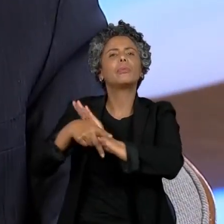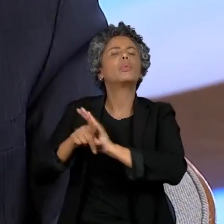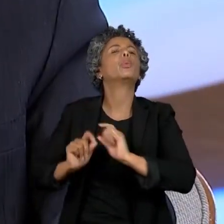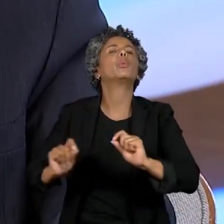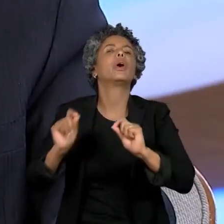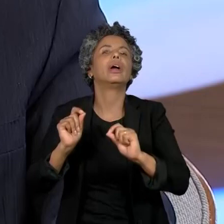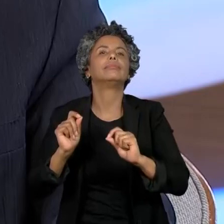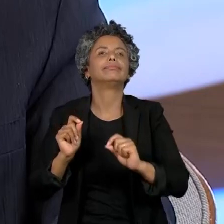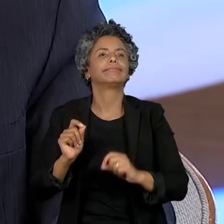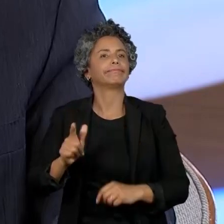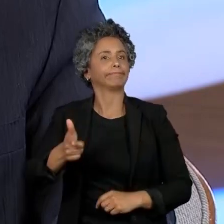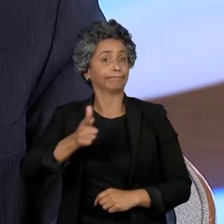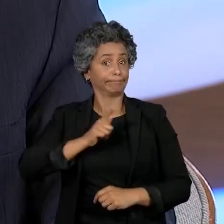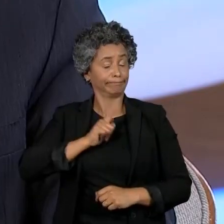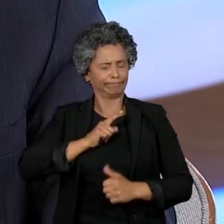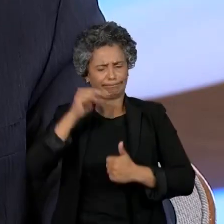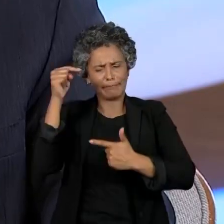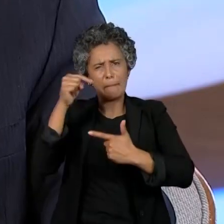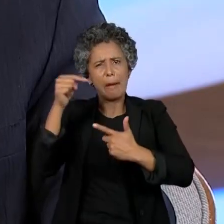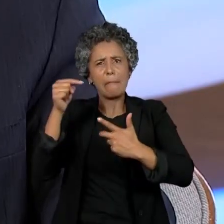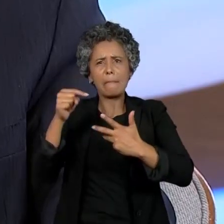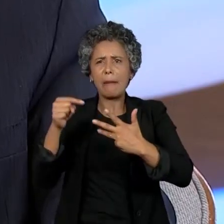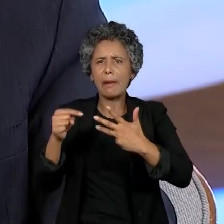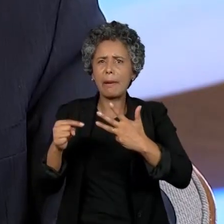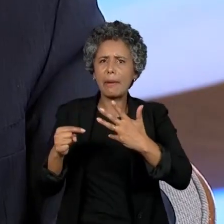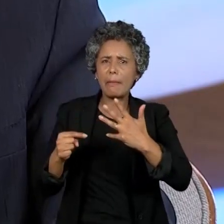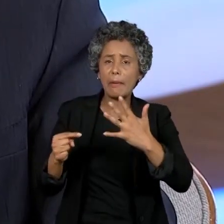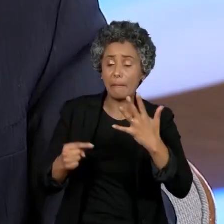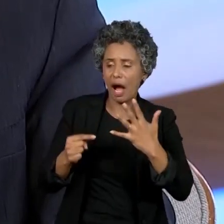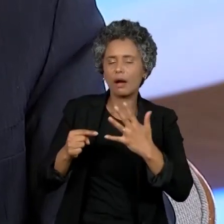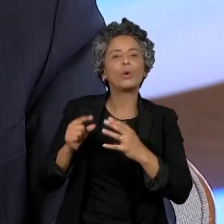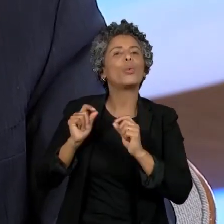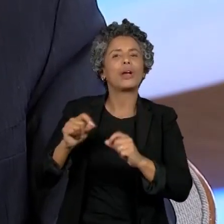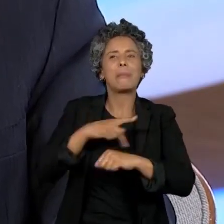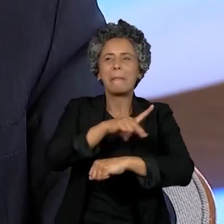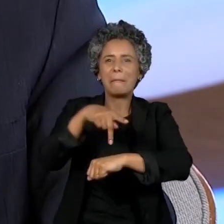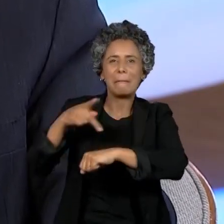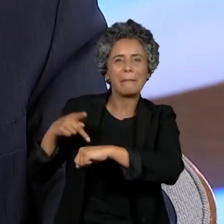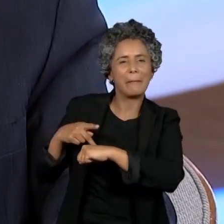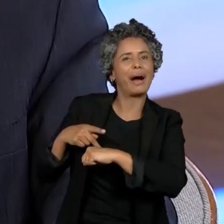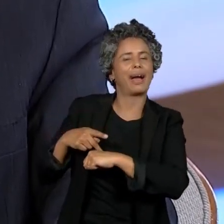the question is really the stability and the confidence.